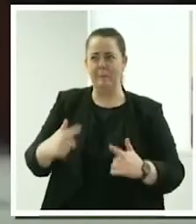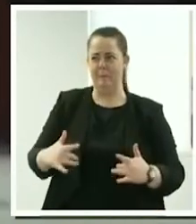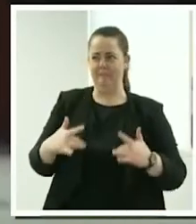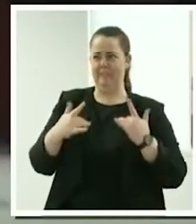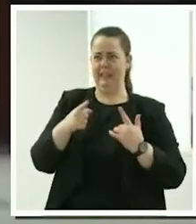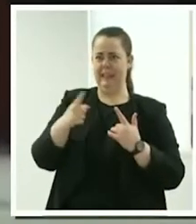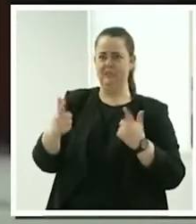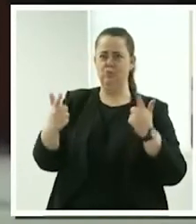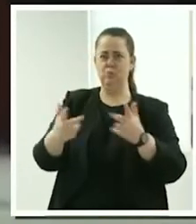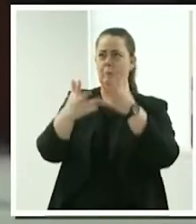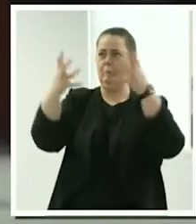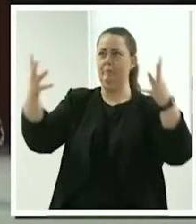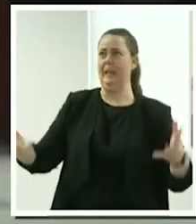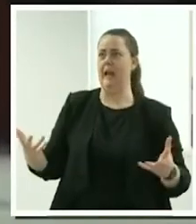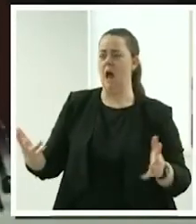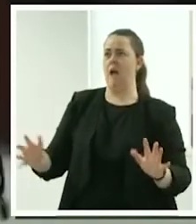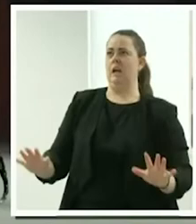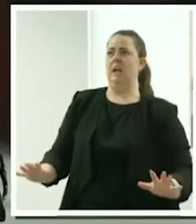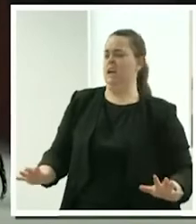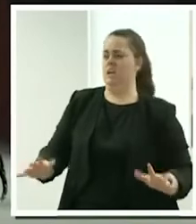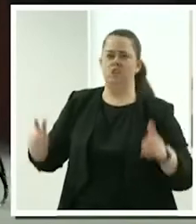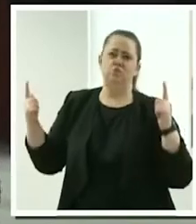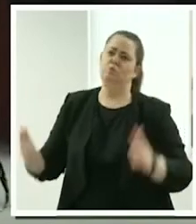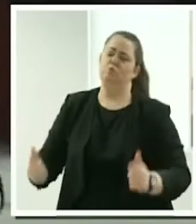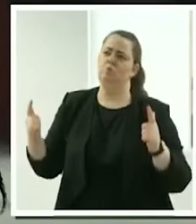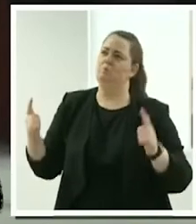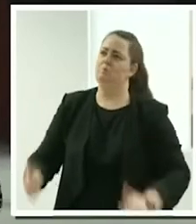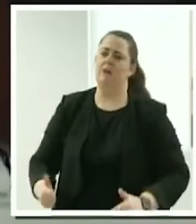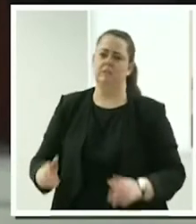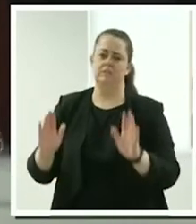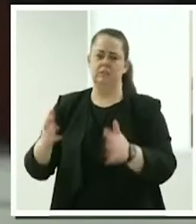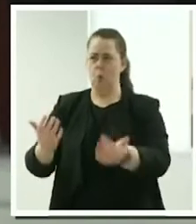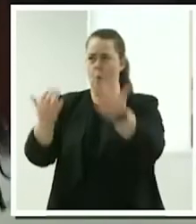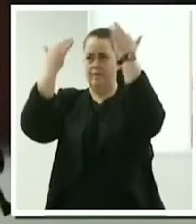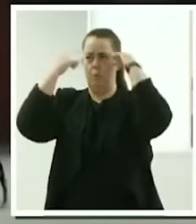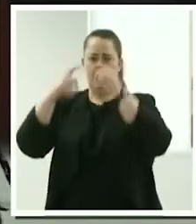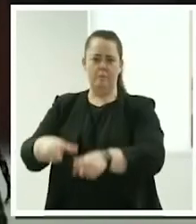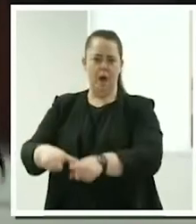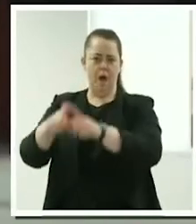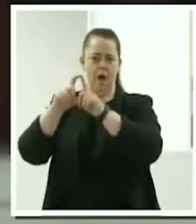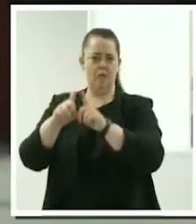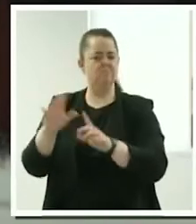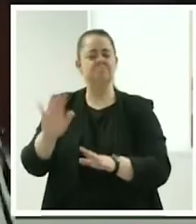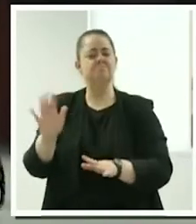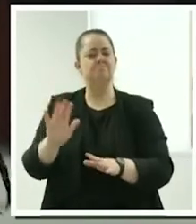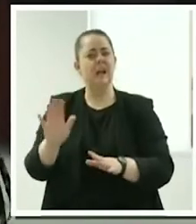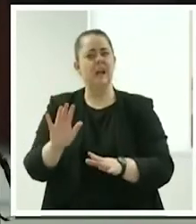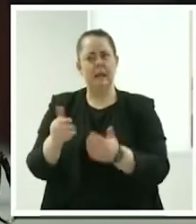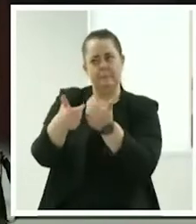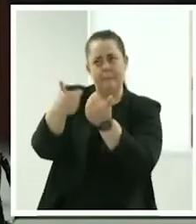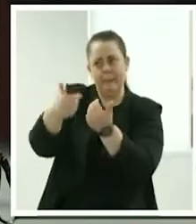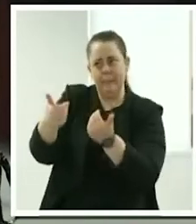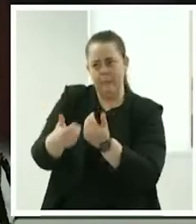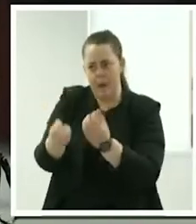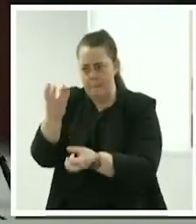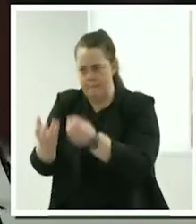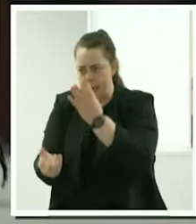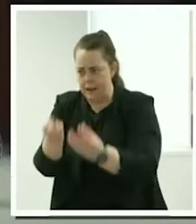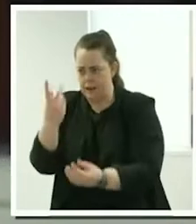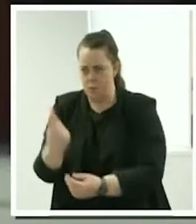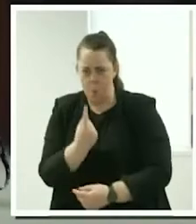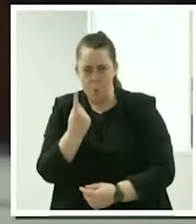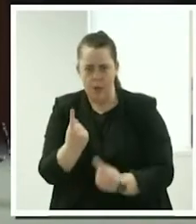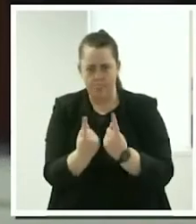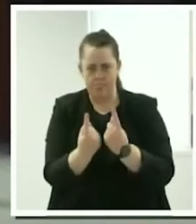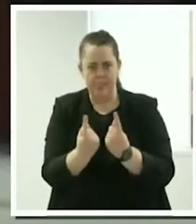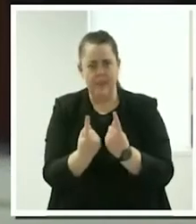break it up into little pieces and just do one thing at a time. Today, I'm going to go and look at how I can get a police record check